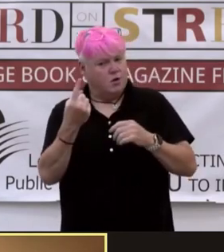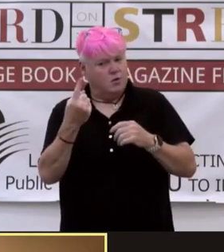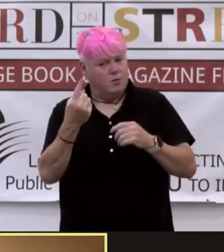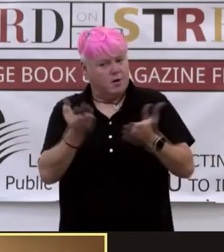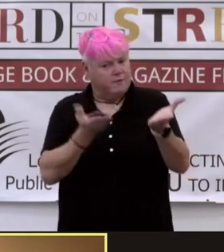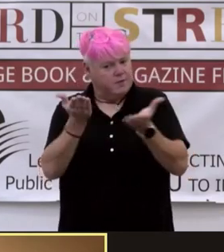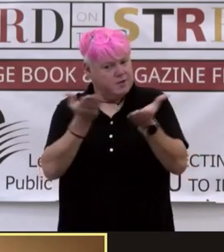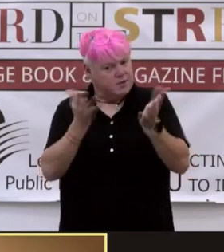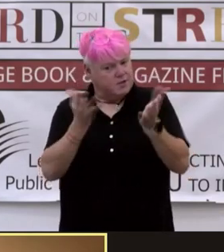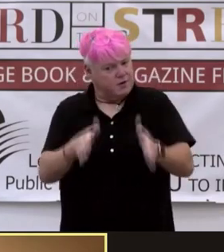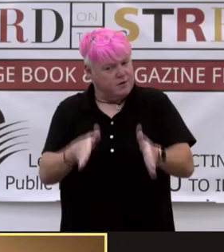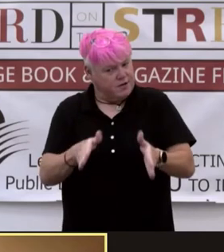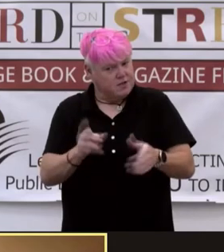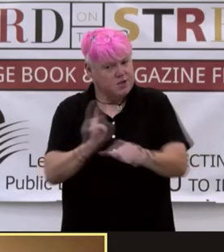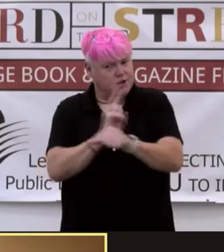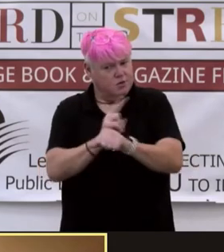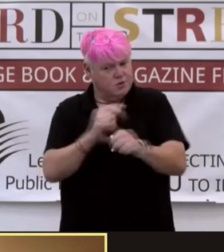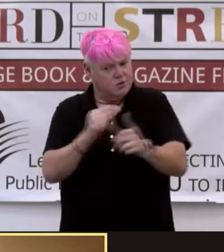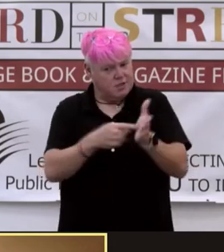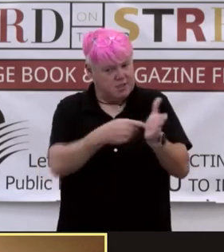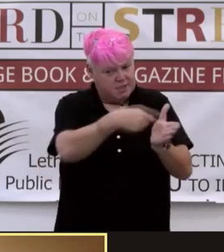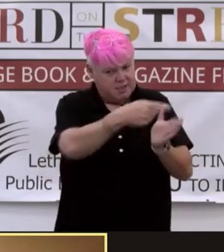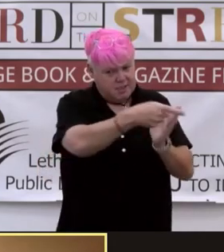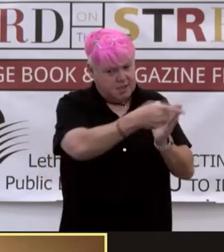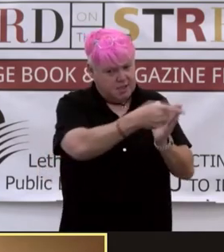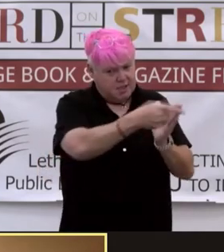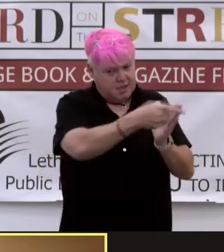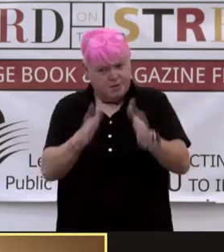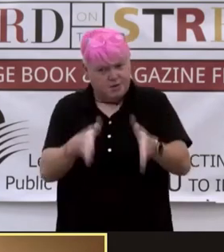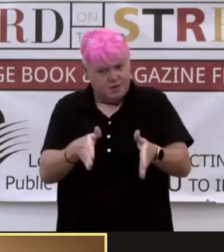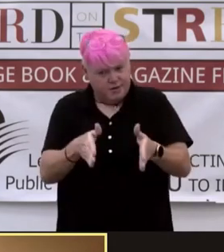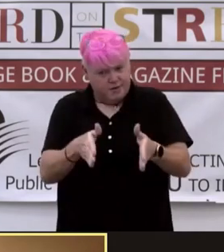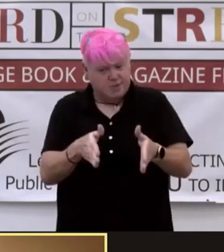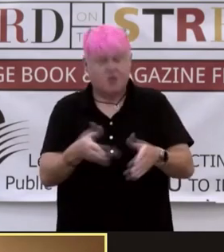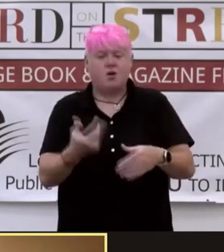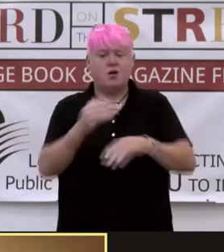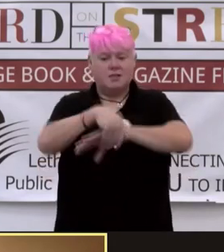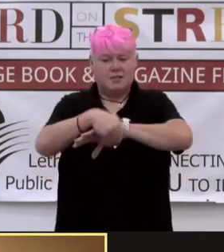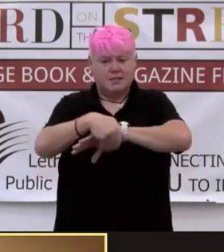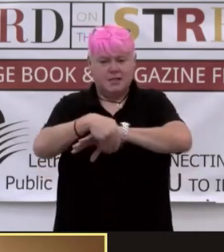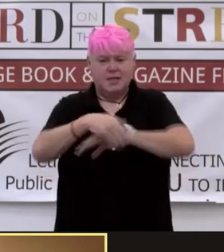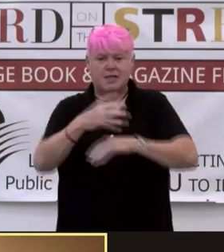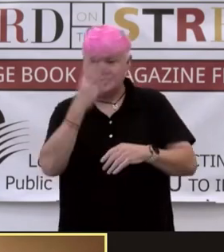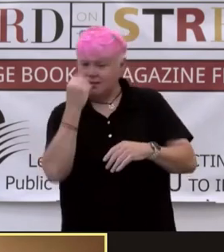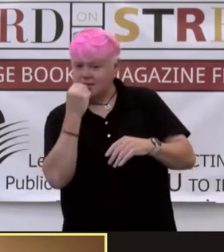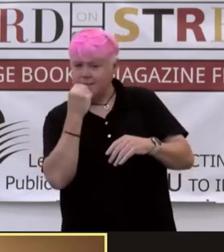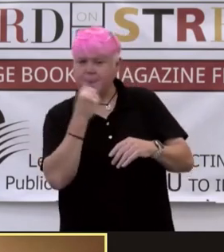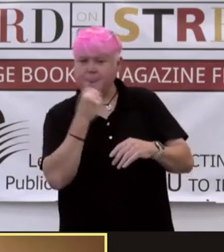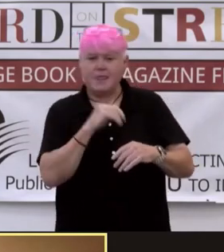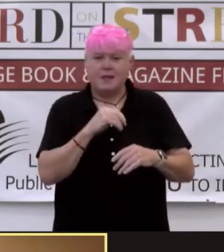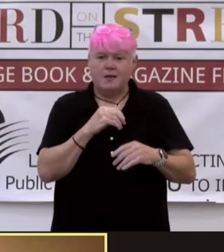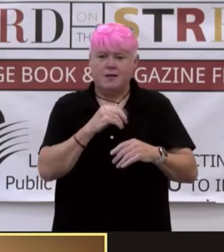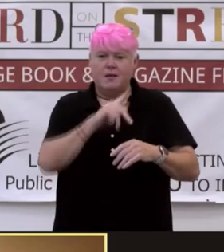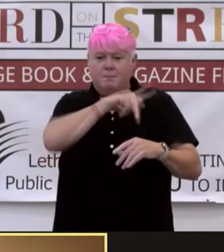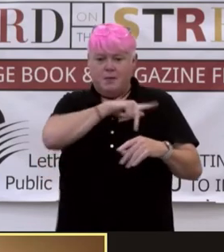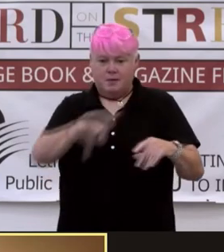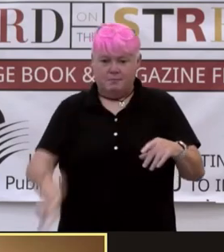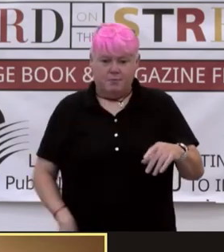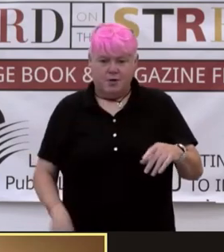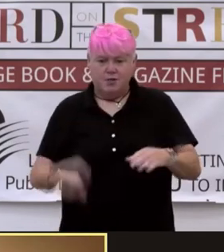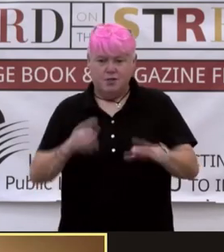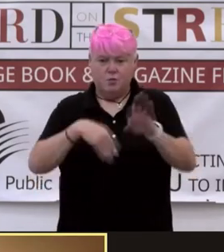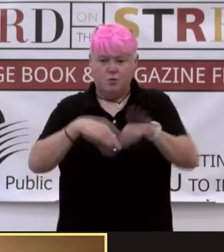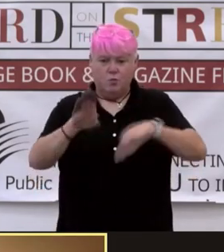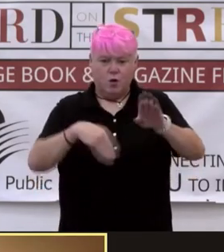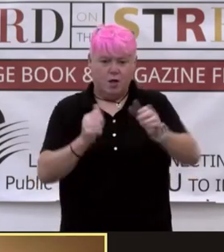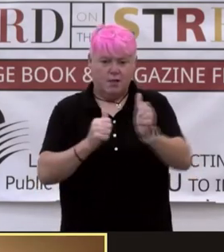this corridor. The servants have all retired for the night. Sunaina watches the Rajkumar stalk her sister, who walks ahead seemingly